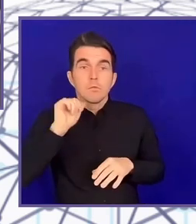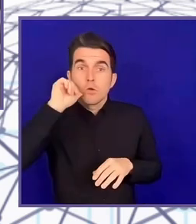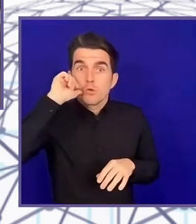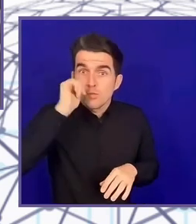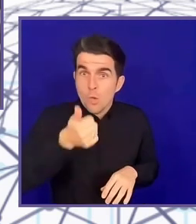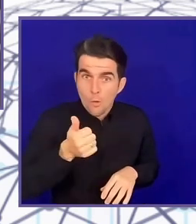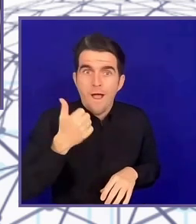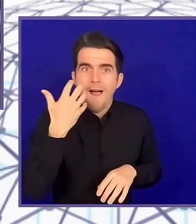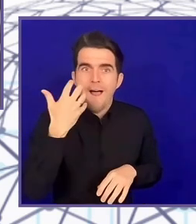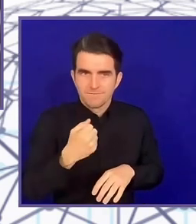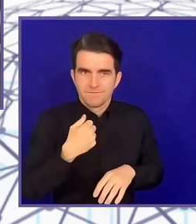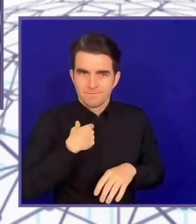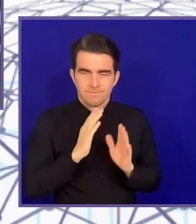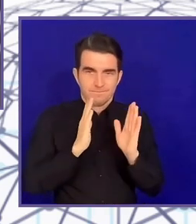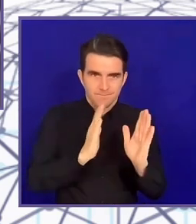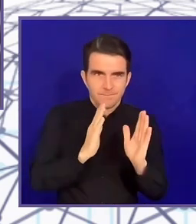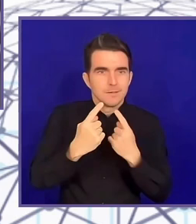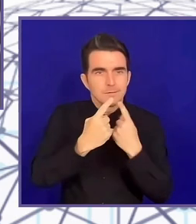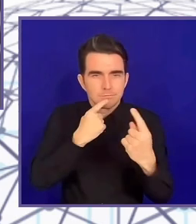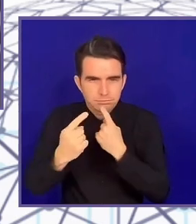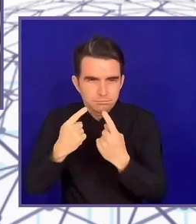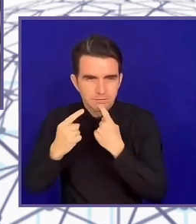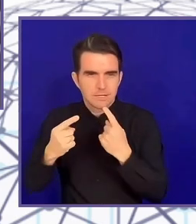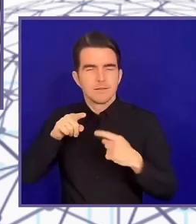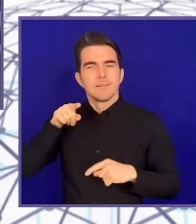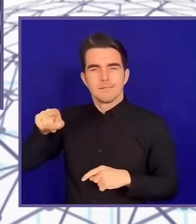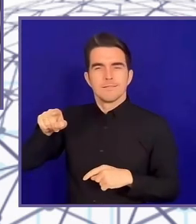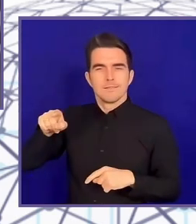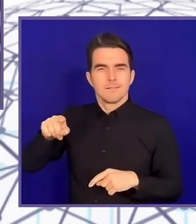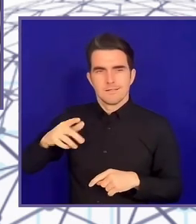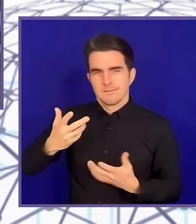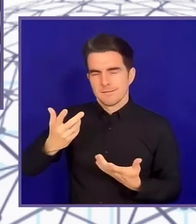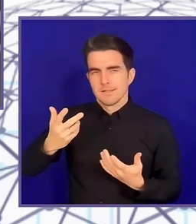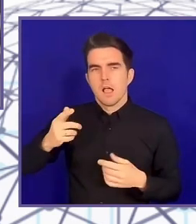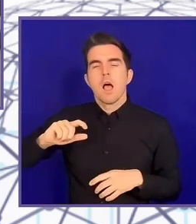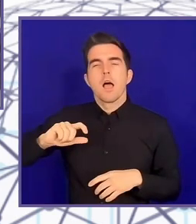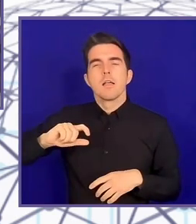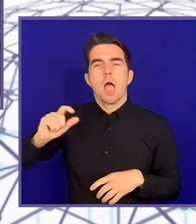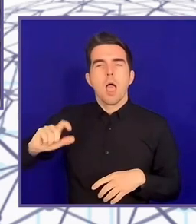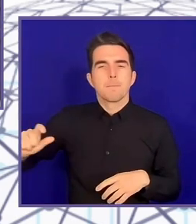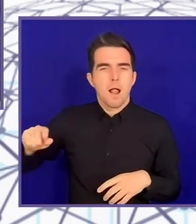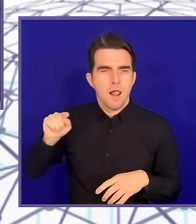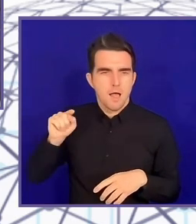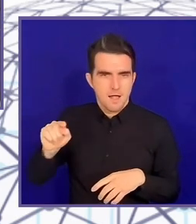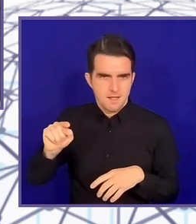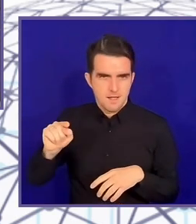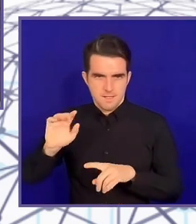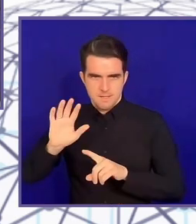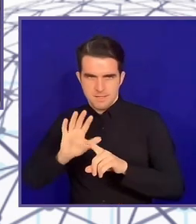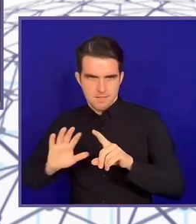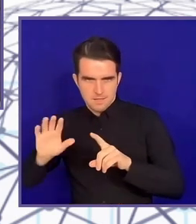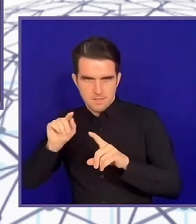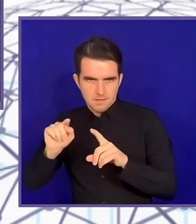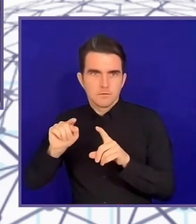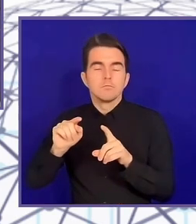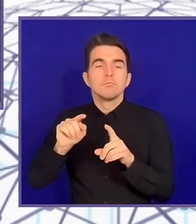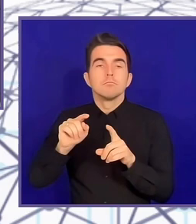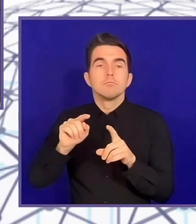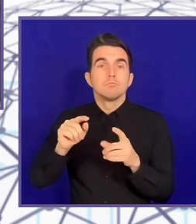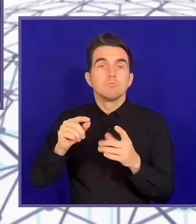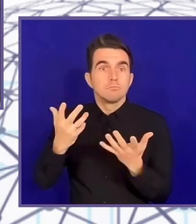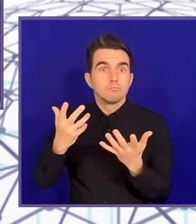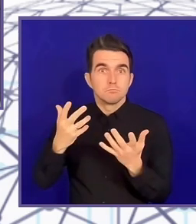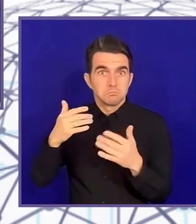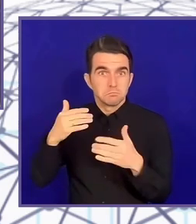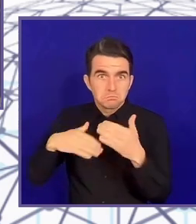I can get a wheelchair for free nearly all the time. And the reason for that is because wheelchairs are not reusable within the National Health Service at the moment.